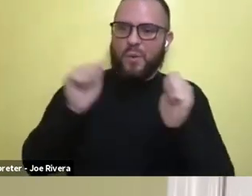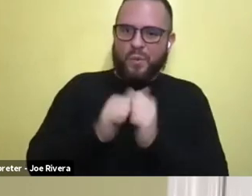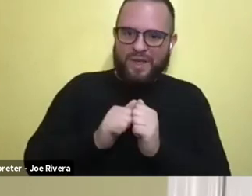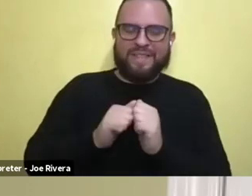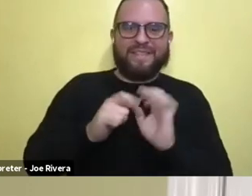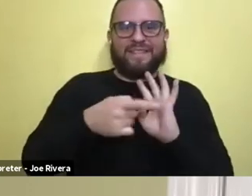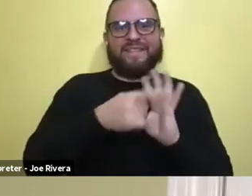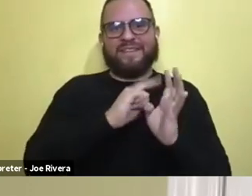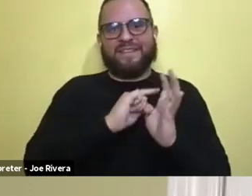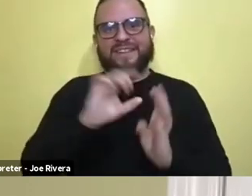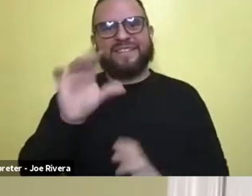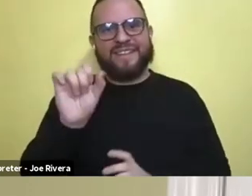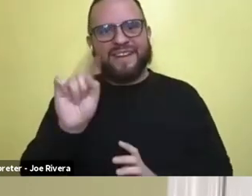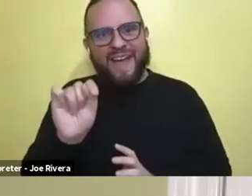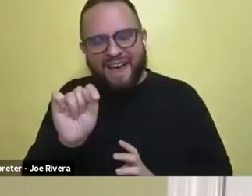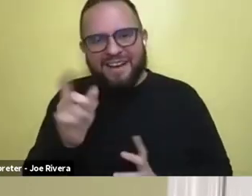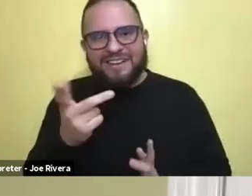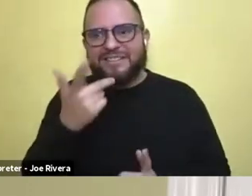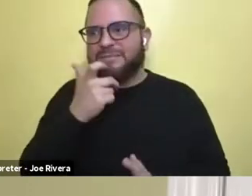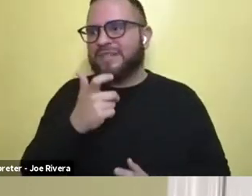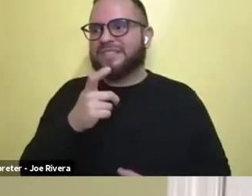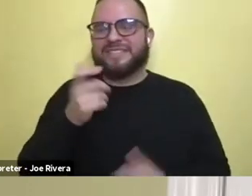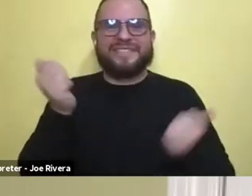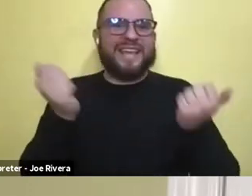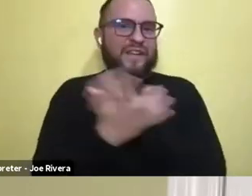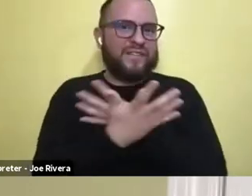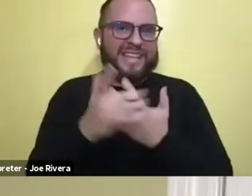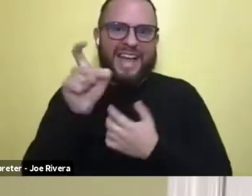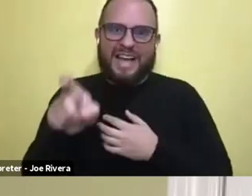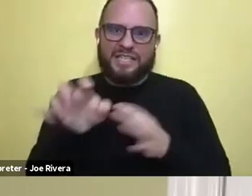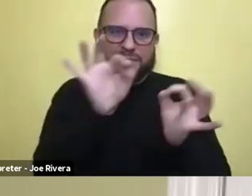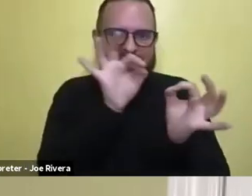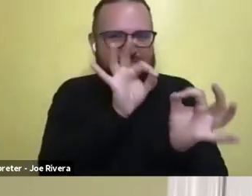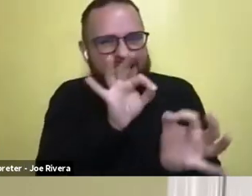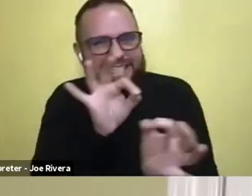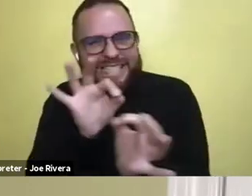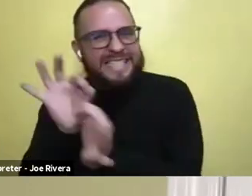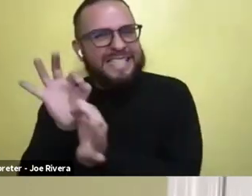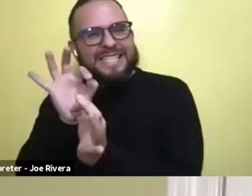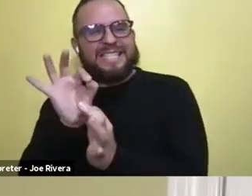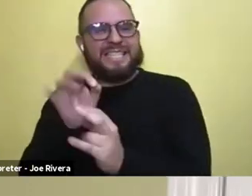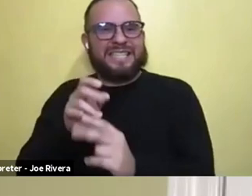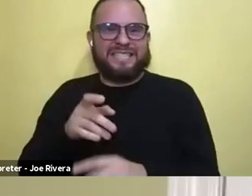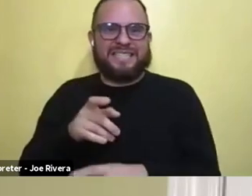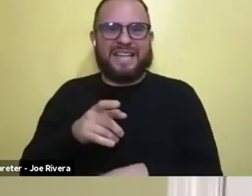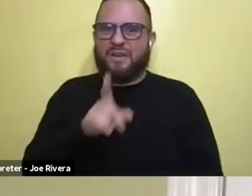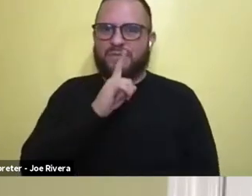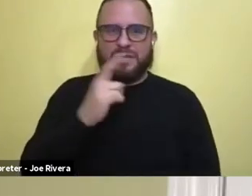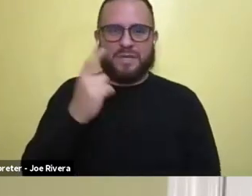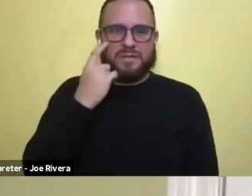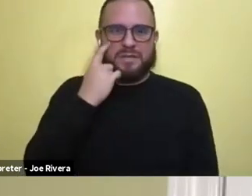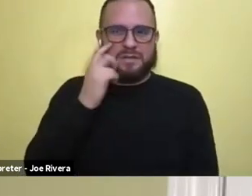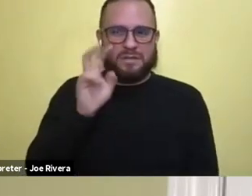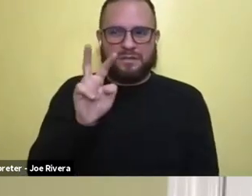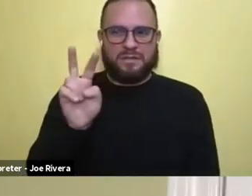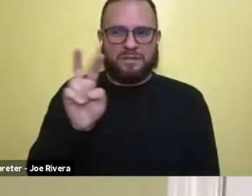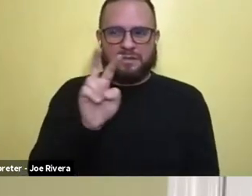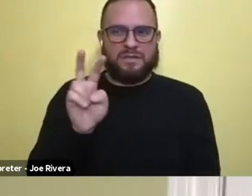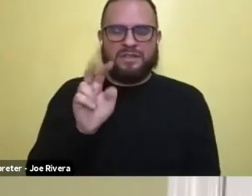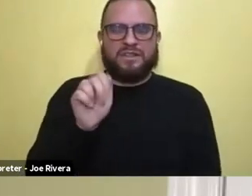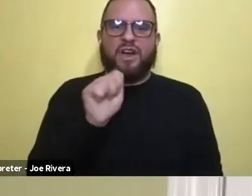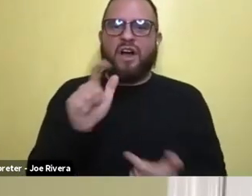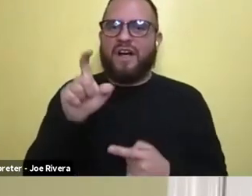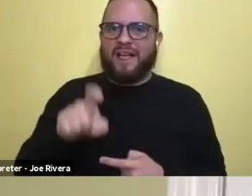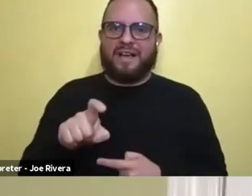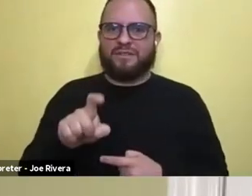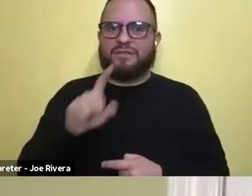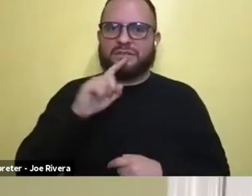just has to be way more precise, you know, down to the single look of an eye. We all had to be perfectly in sync with